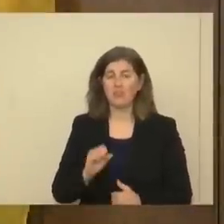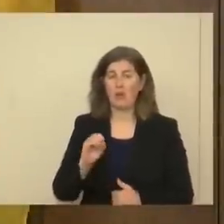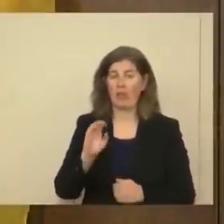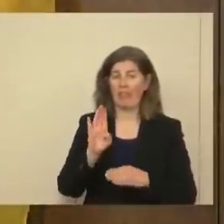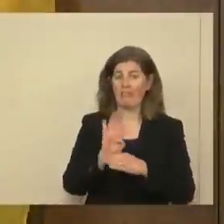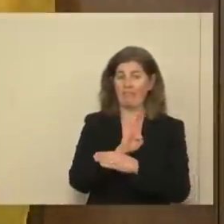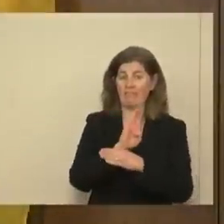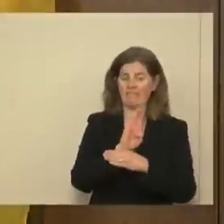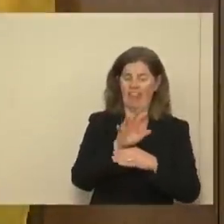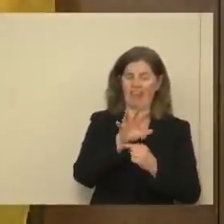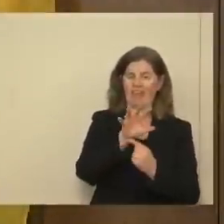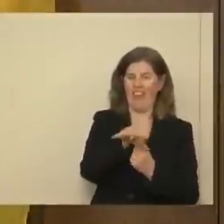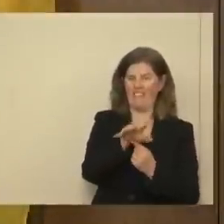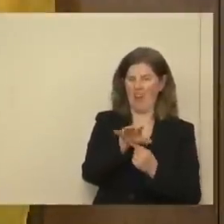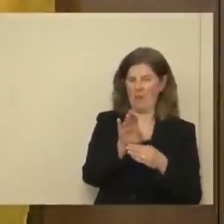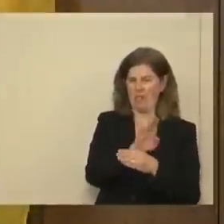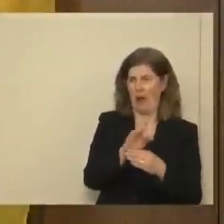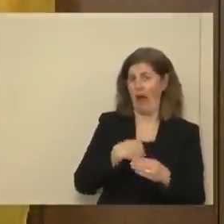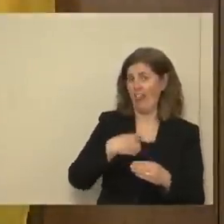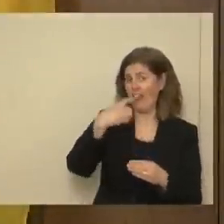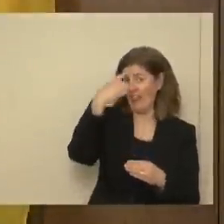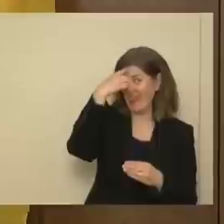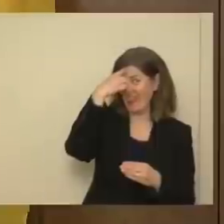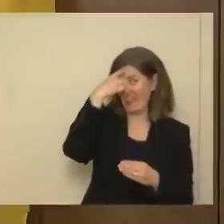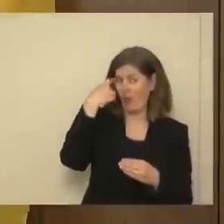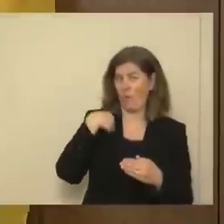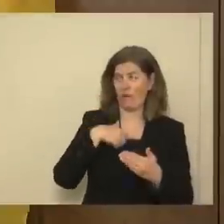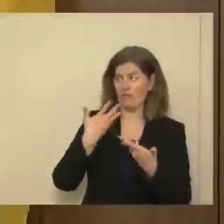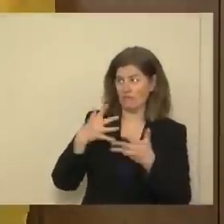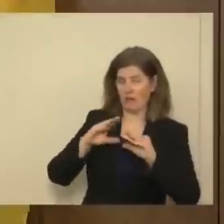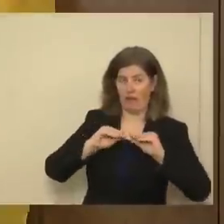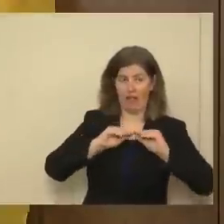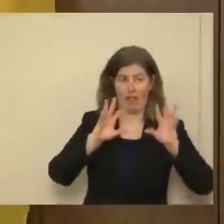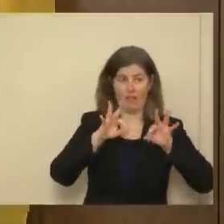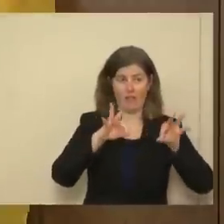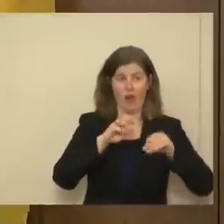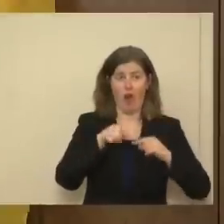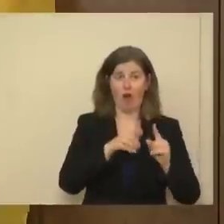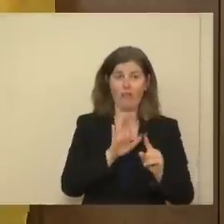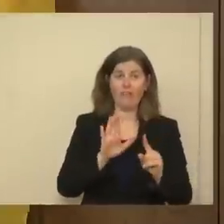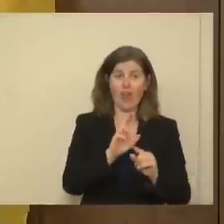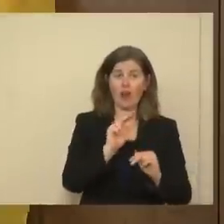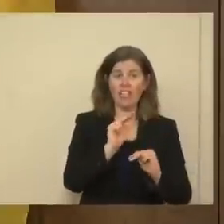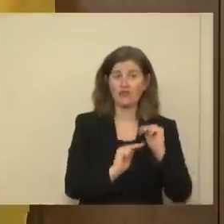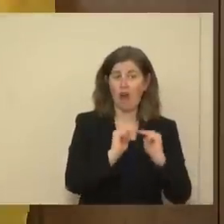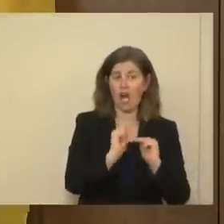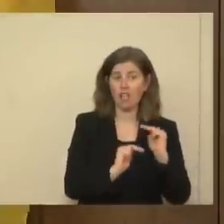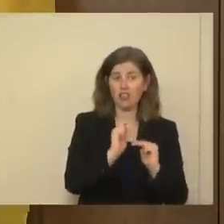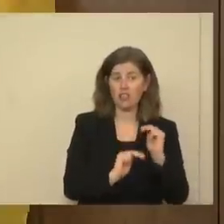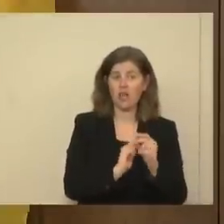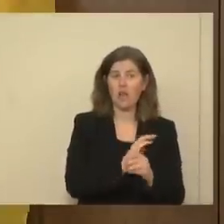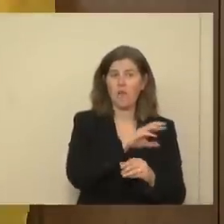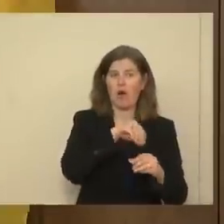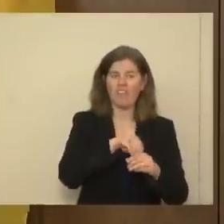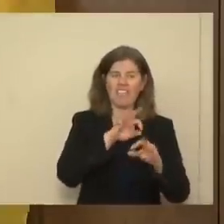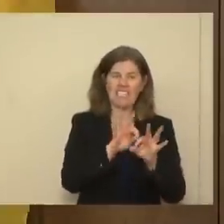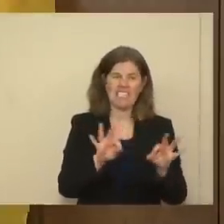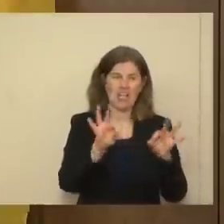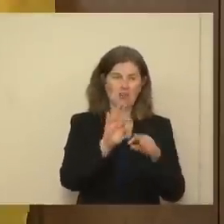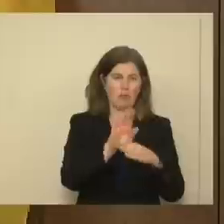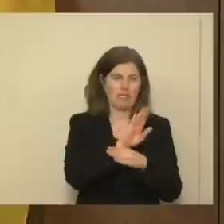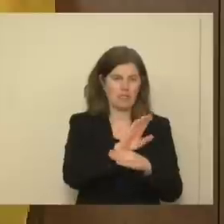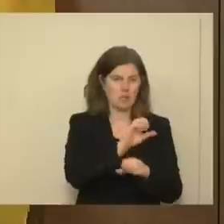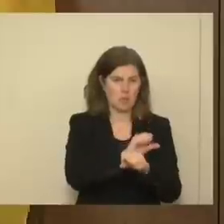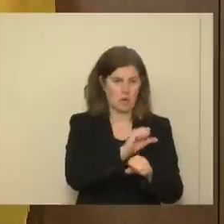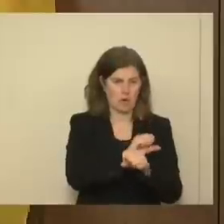industry, I think we have clarified that all their construction is part of the essential business work,